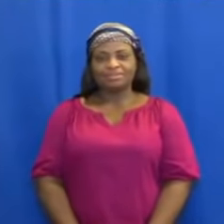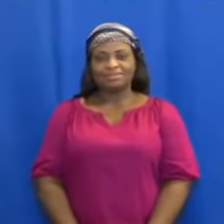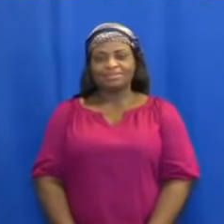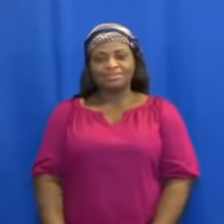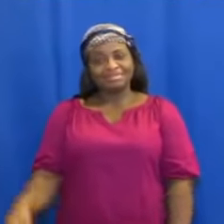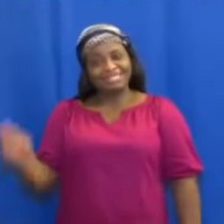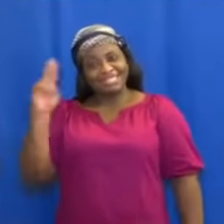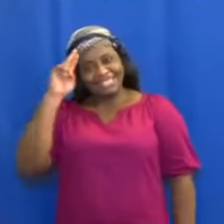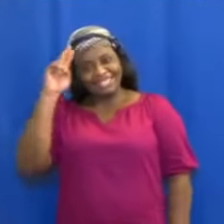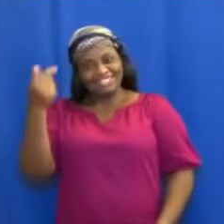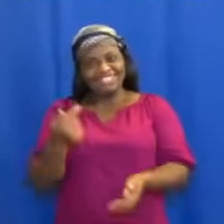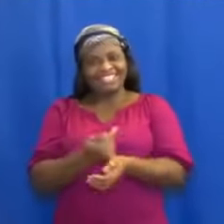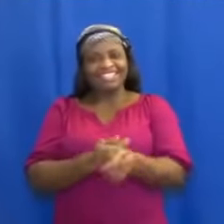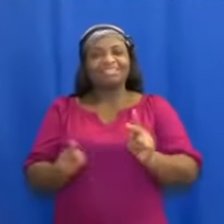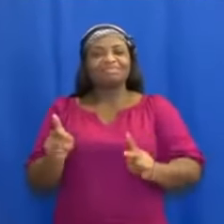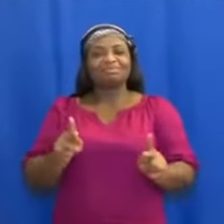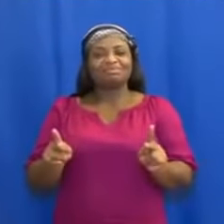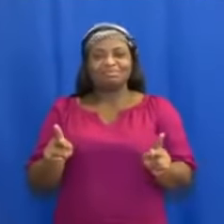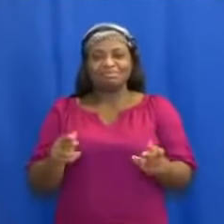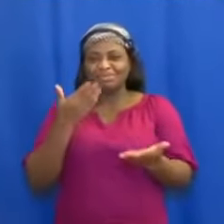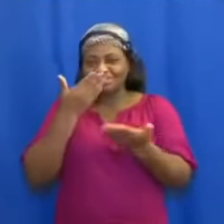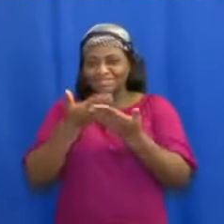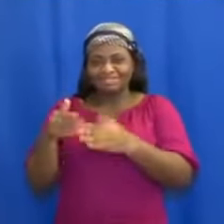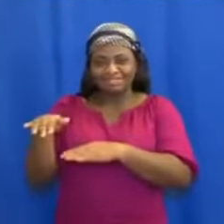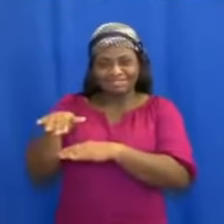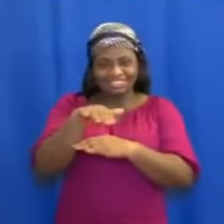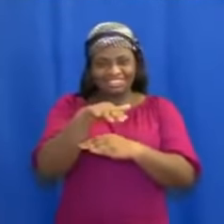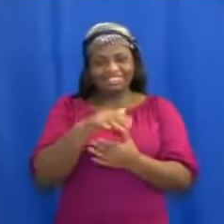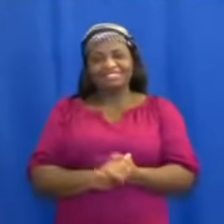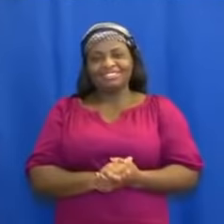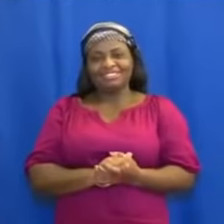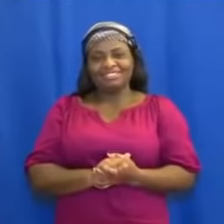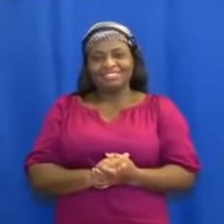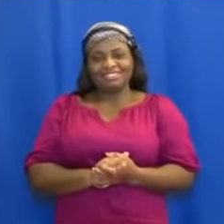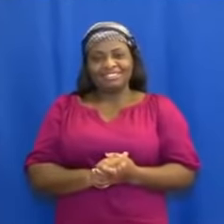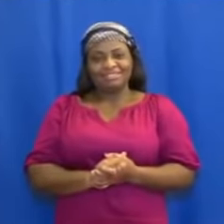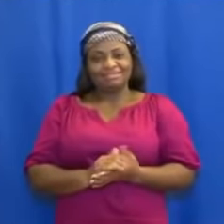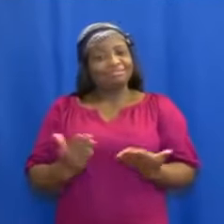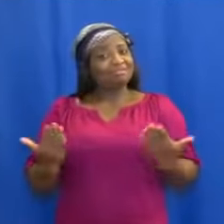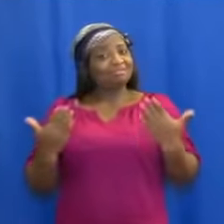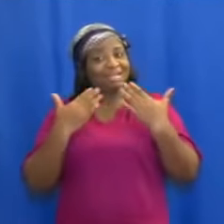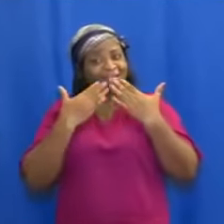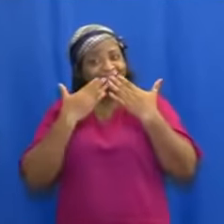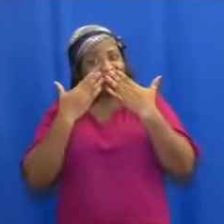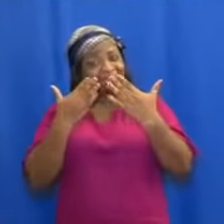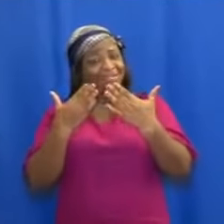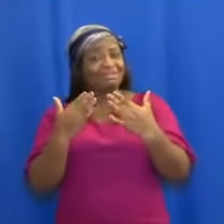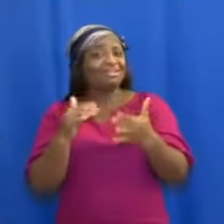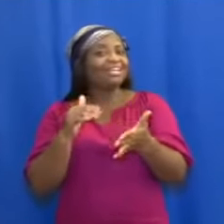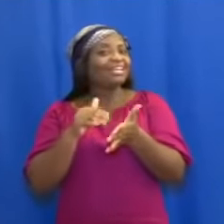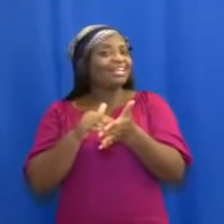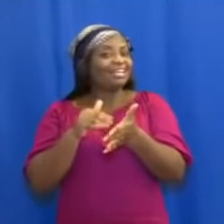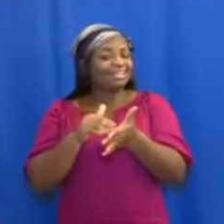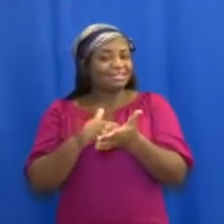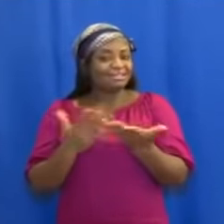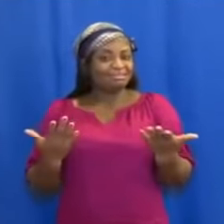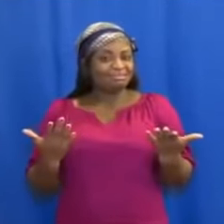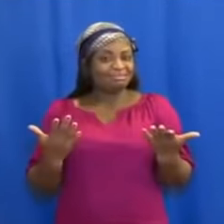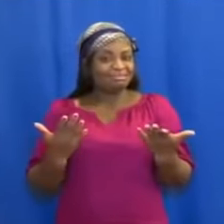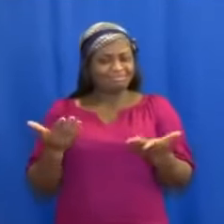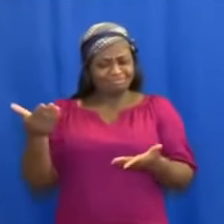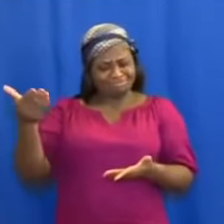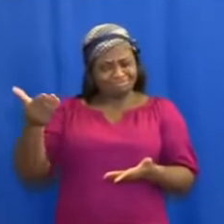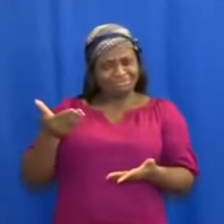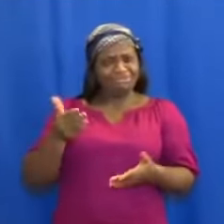Fellow Ghanaians, good evening. Let me thank you yet again for